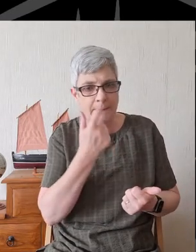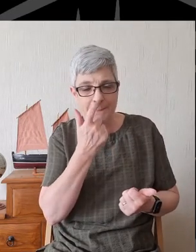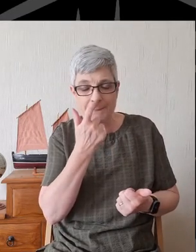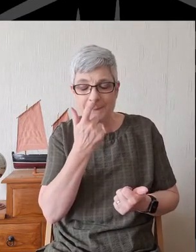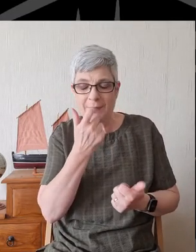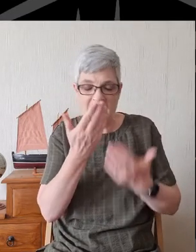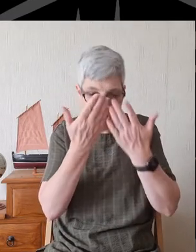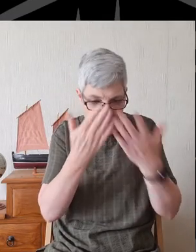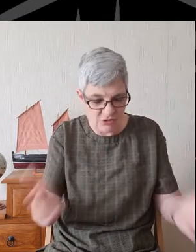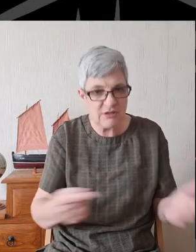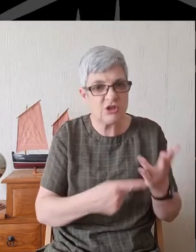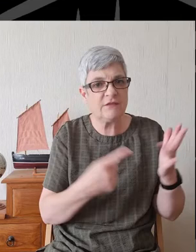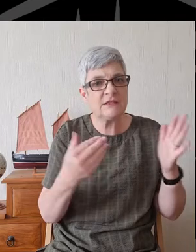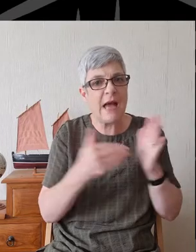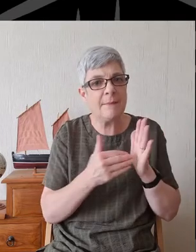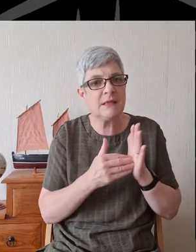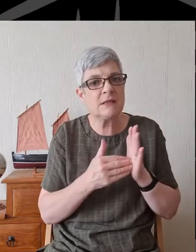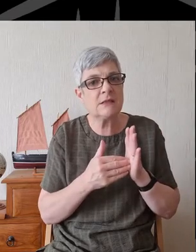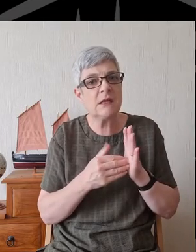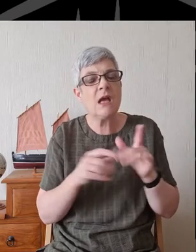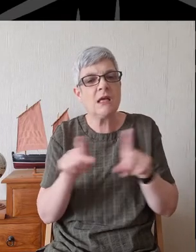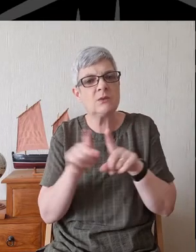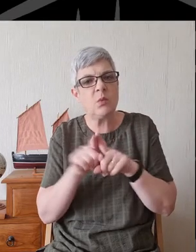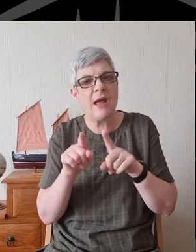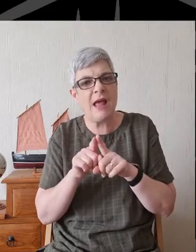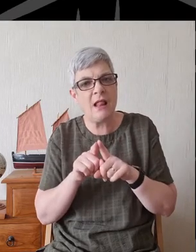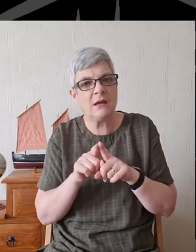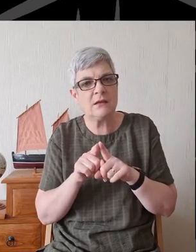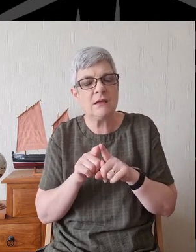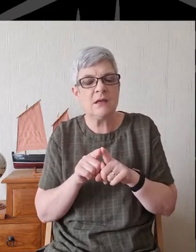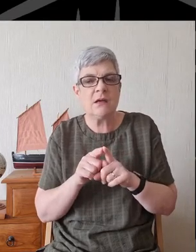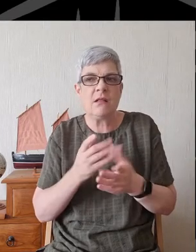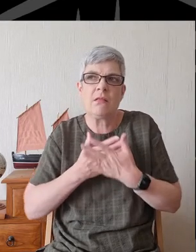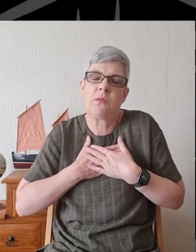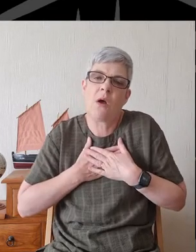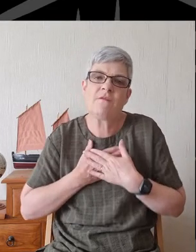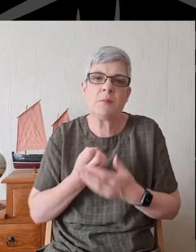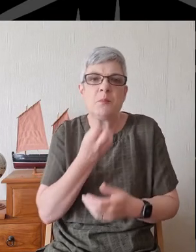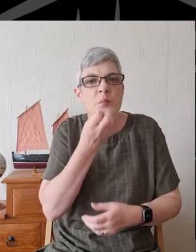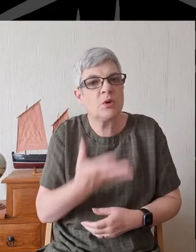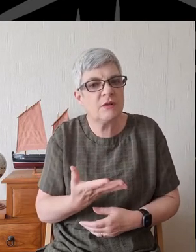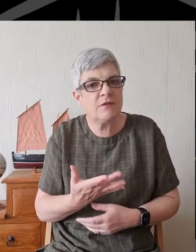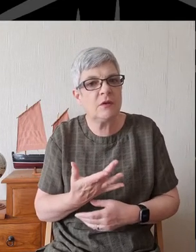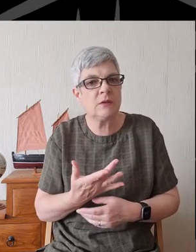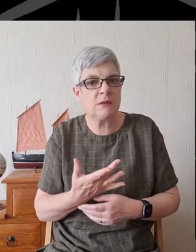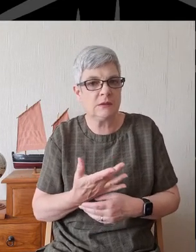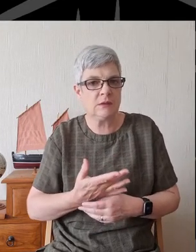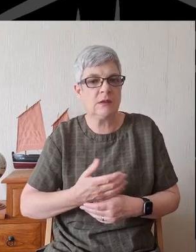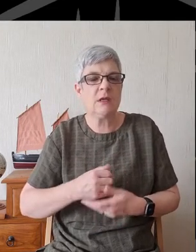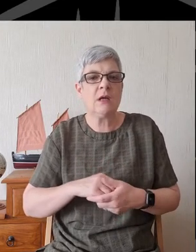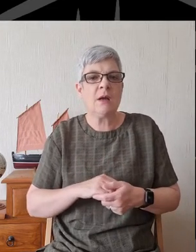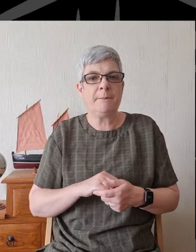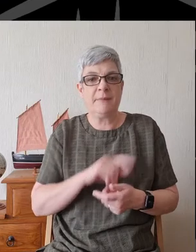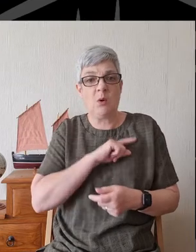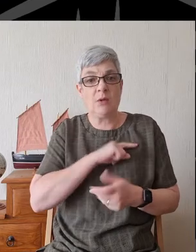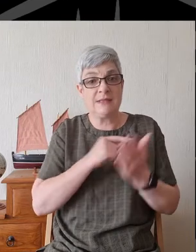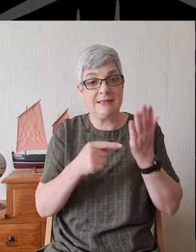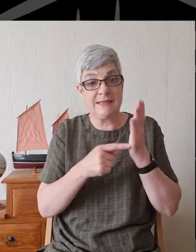Adoration of Tammuz was also tied up with adoring the beautiful and the sensual. Tammuz was a bit of a hunk, you know.